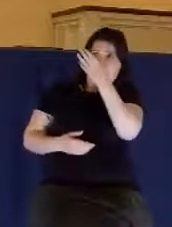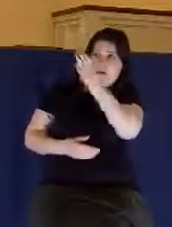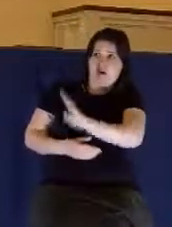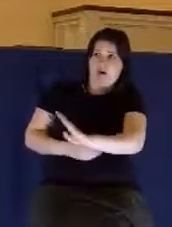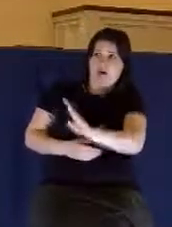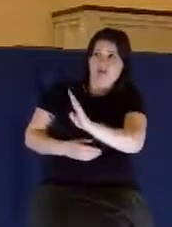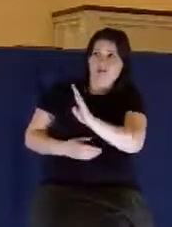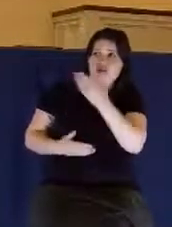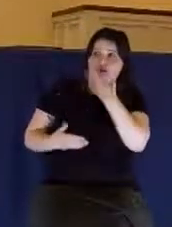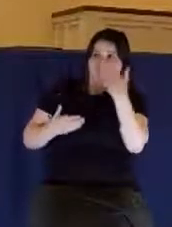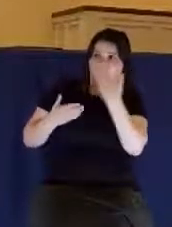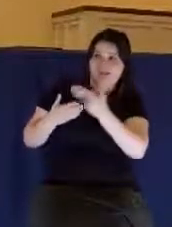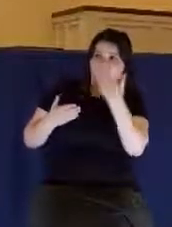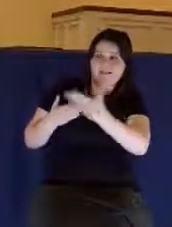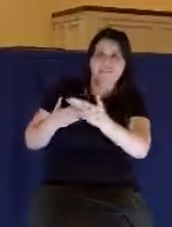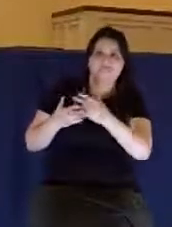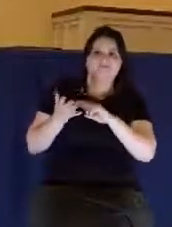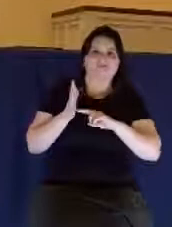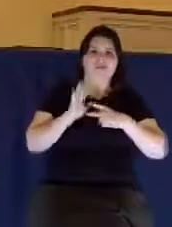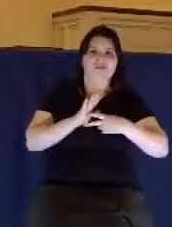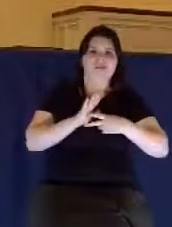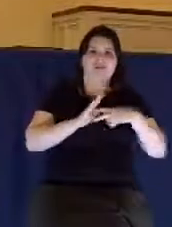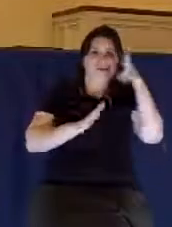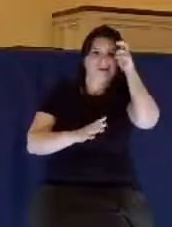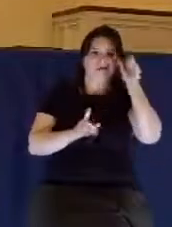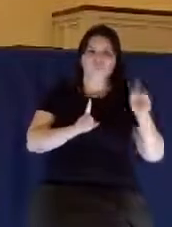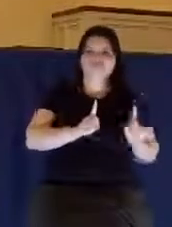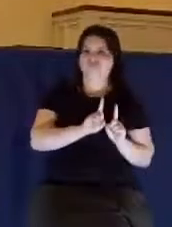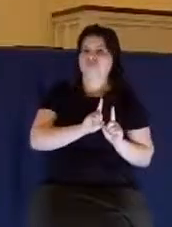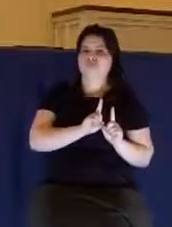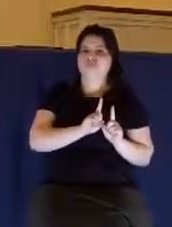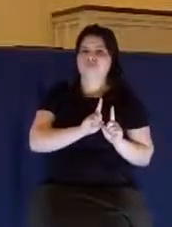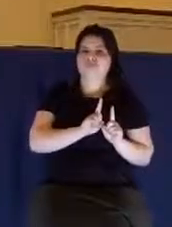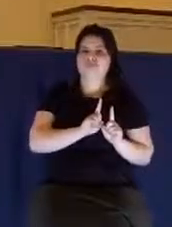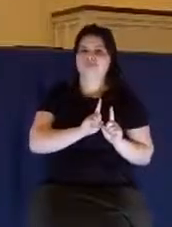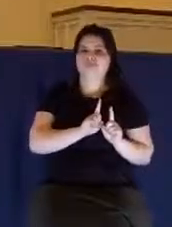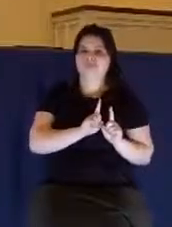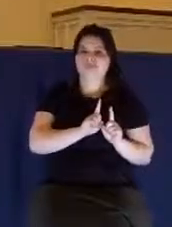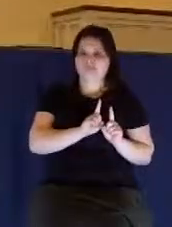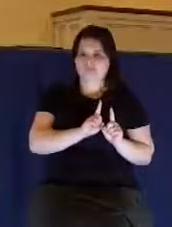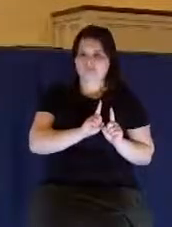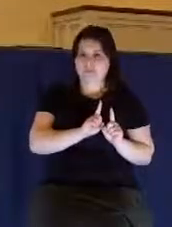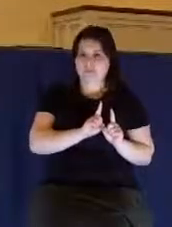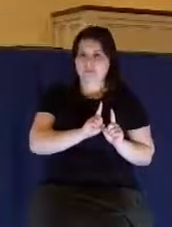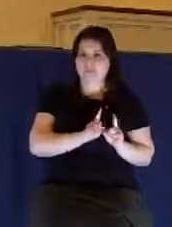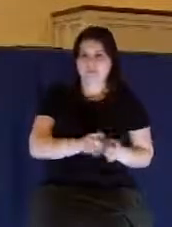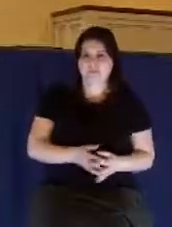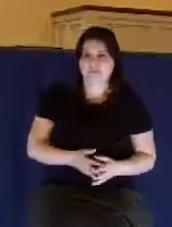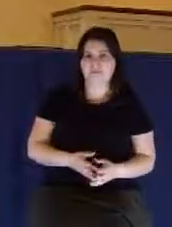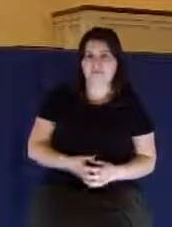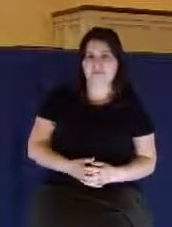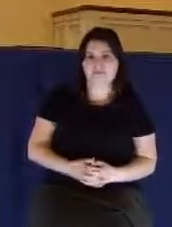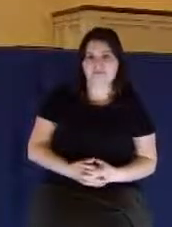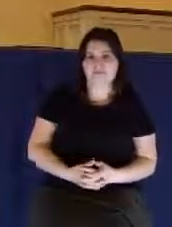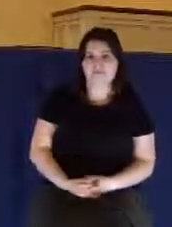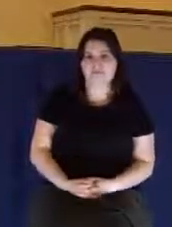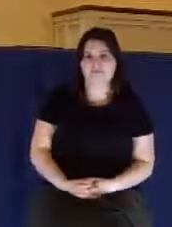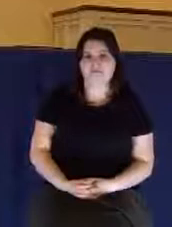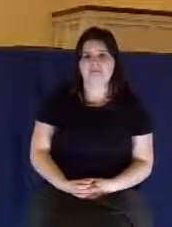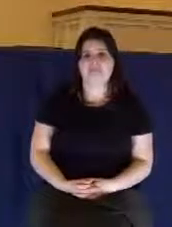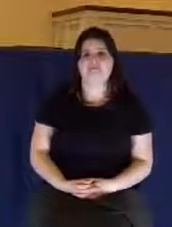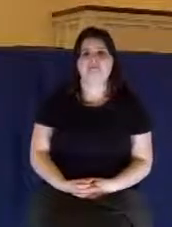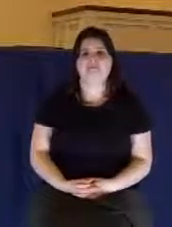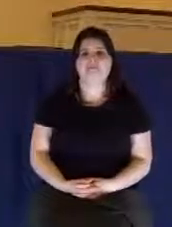afraid that God will rob you of your crutch. And so the first thing James says, you've got to stop